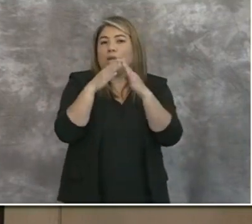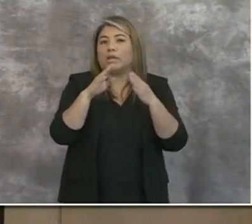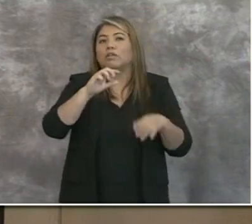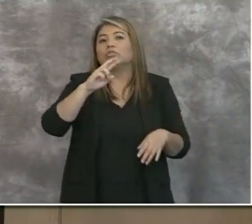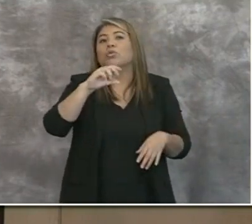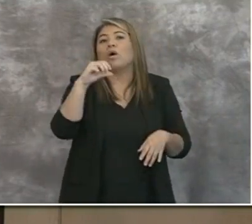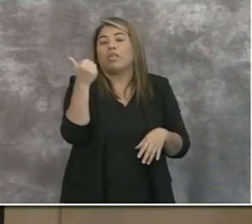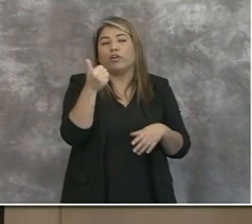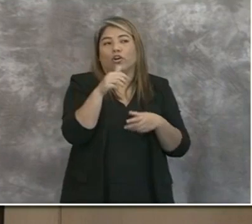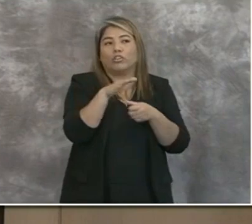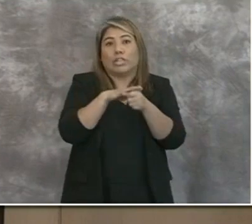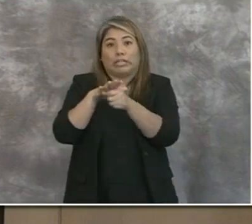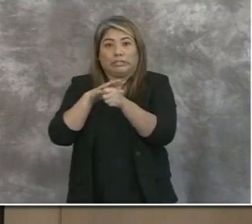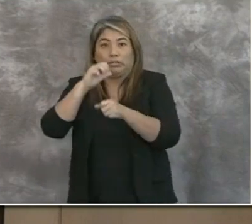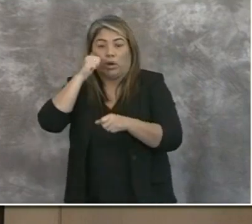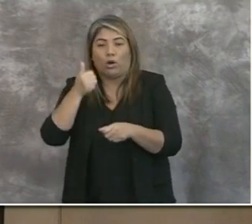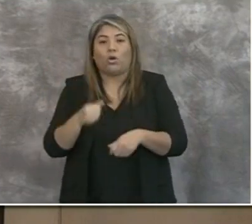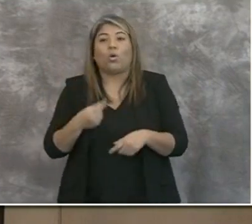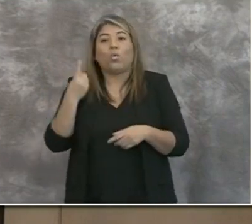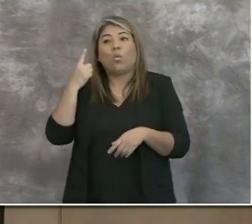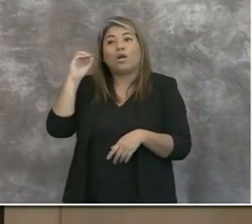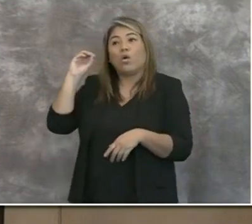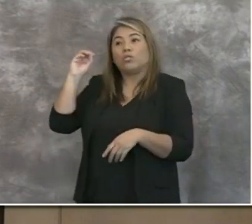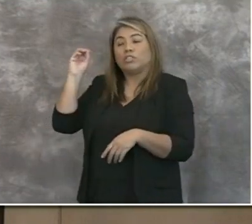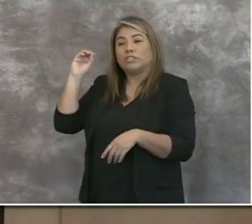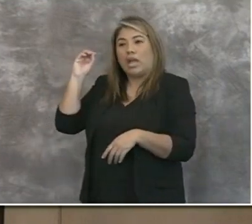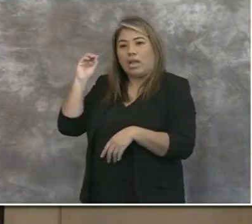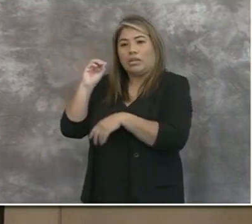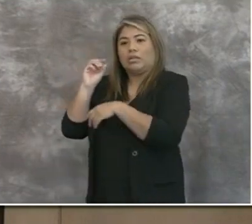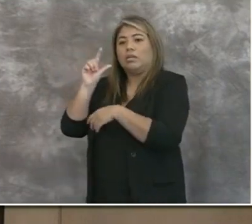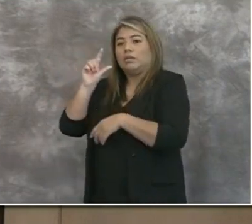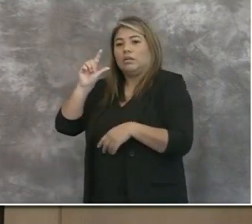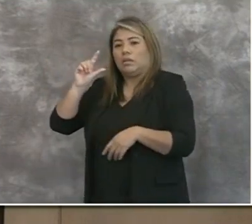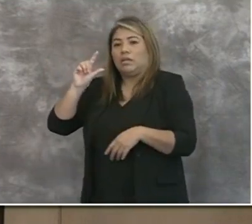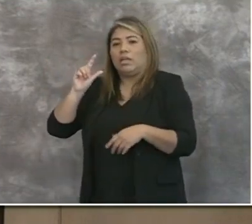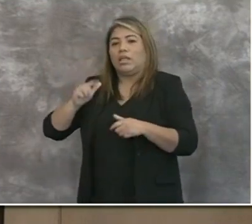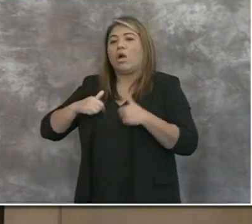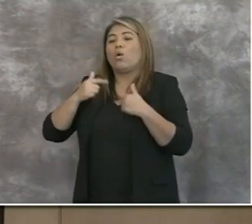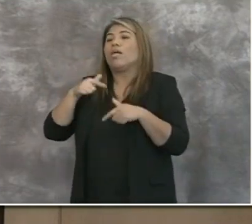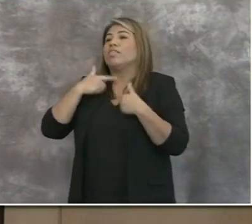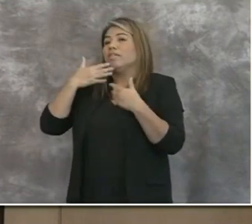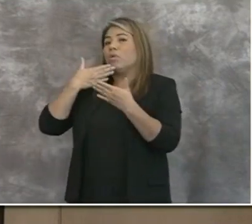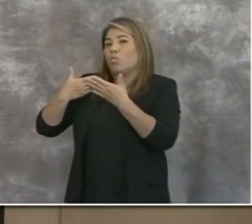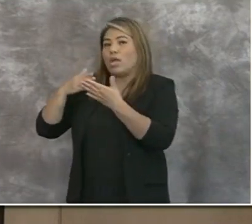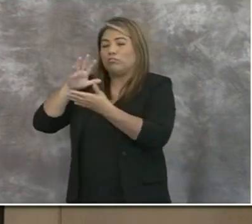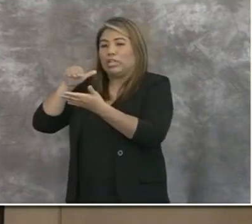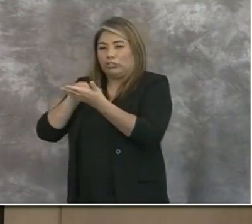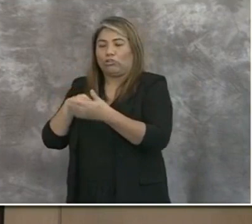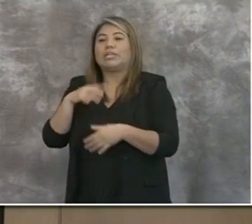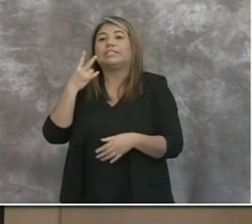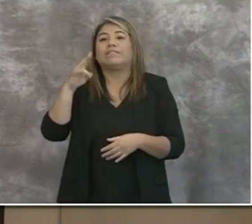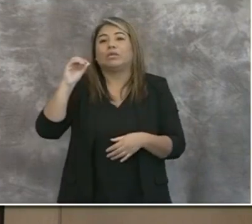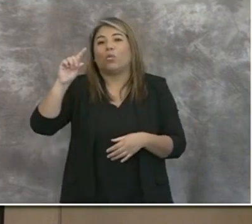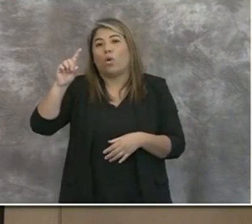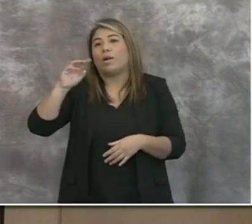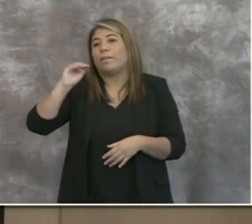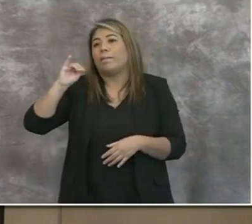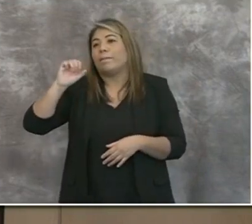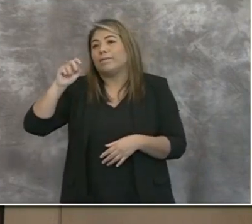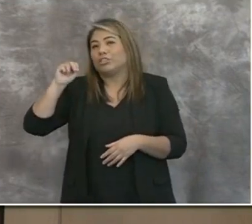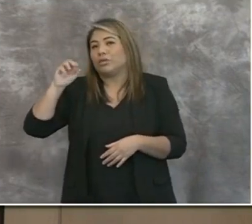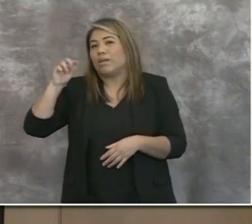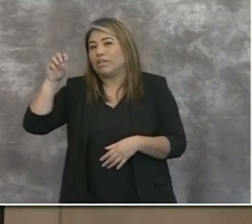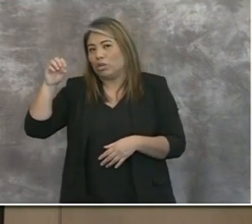other sites tomorrow. One is at the Oceanside Livewell Center, which is located at 1701 Mission Avenue in Oceanside.